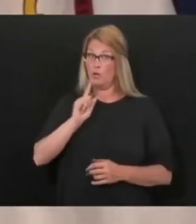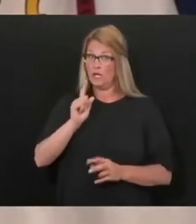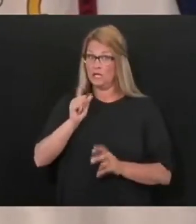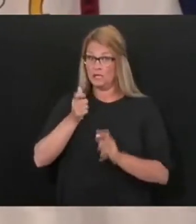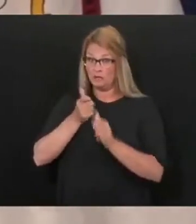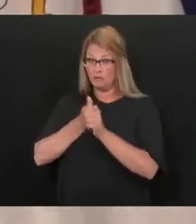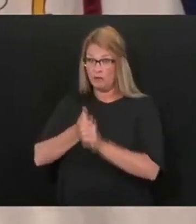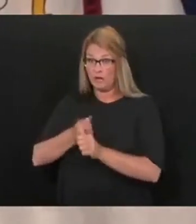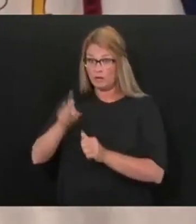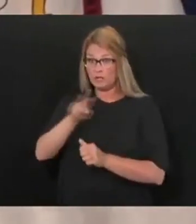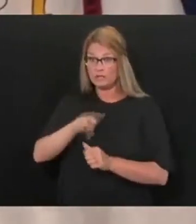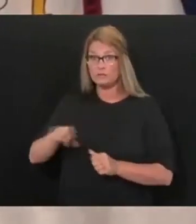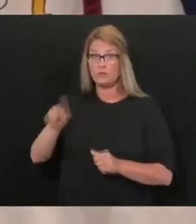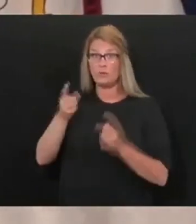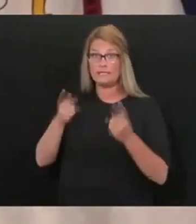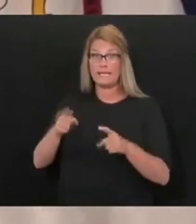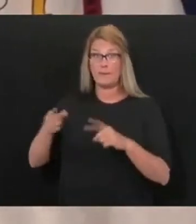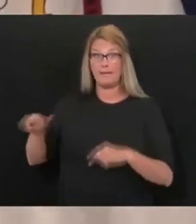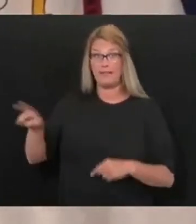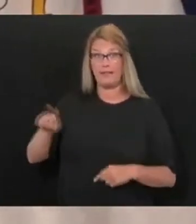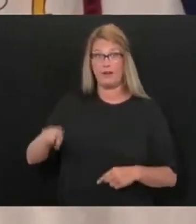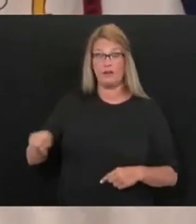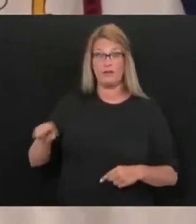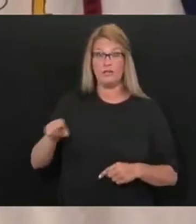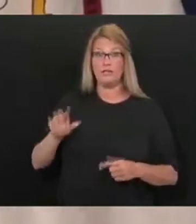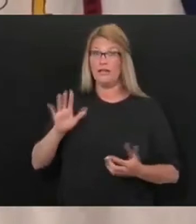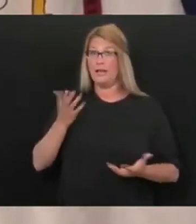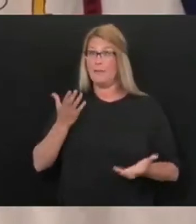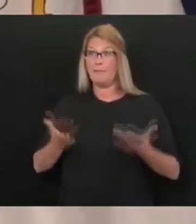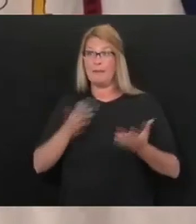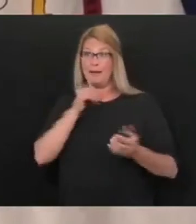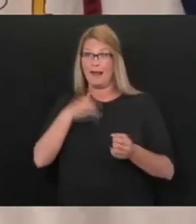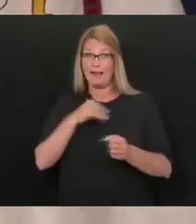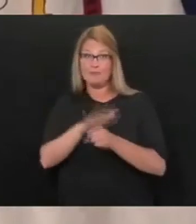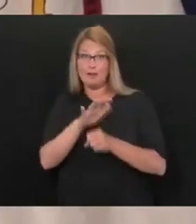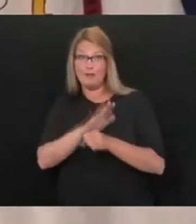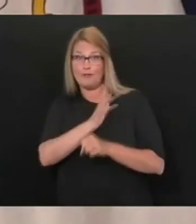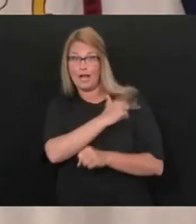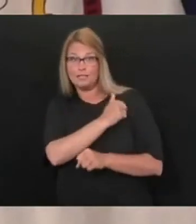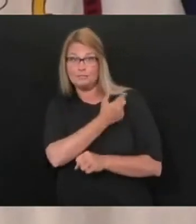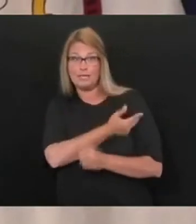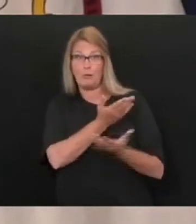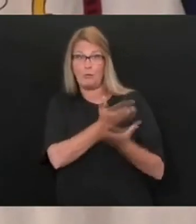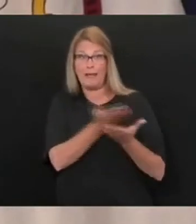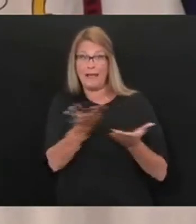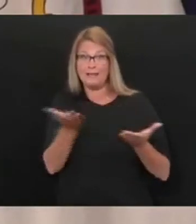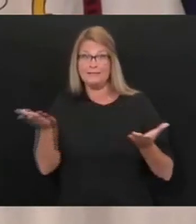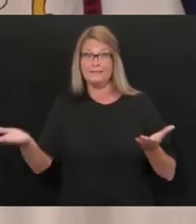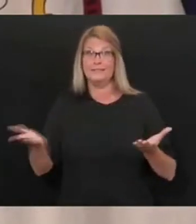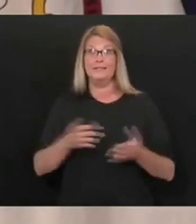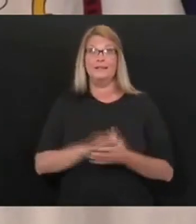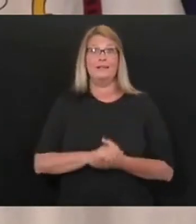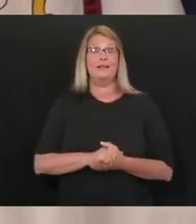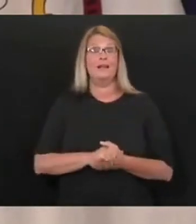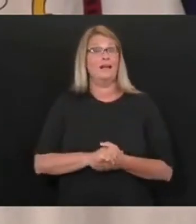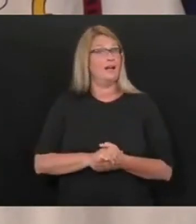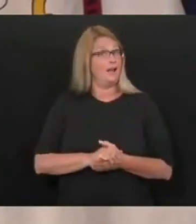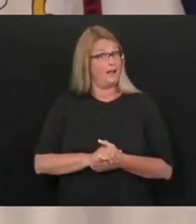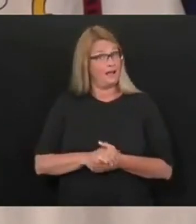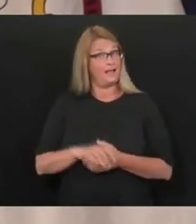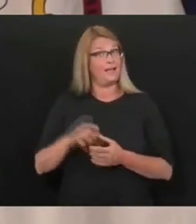southern counties may not have the number of hospital beds or whatever it may be to be able to